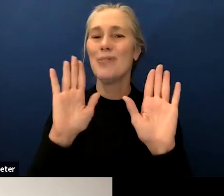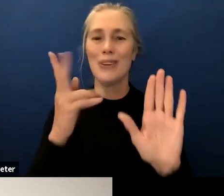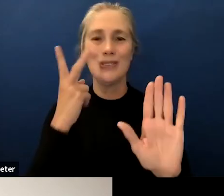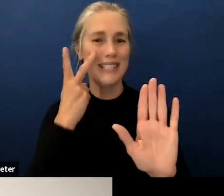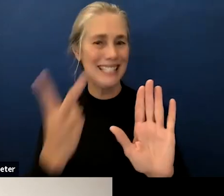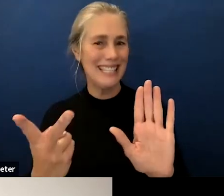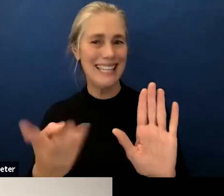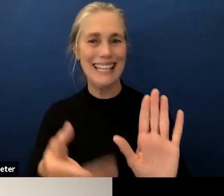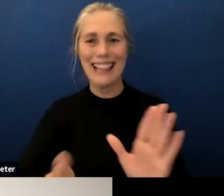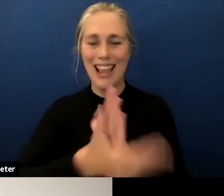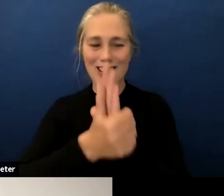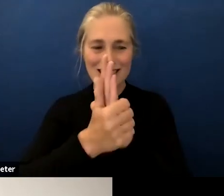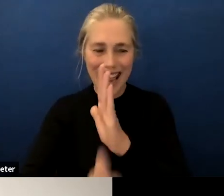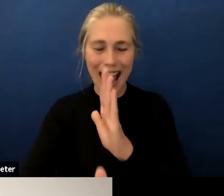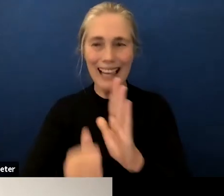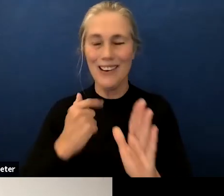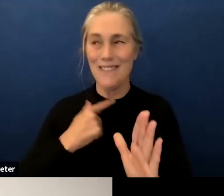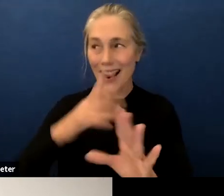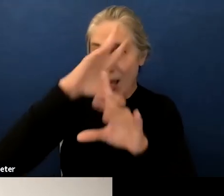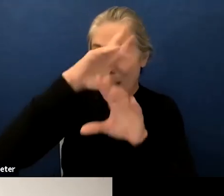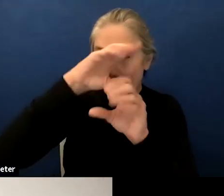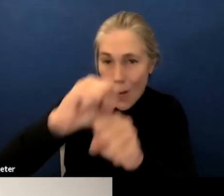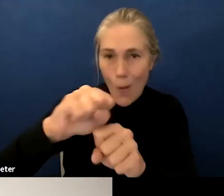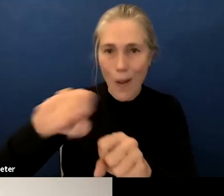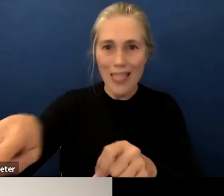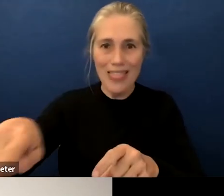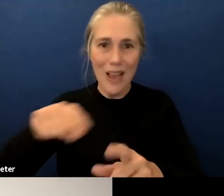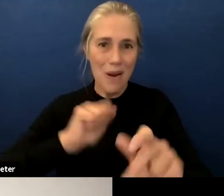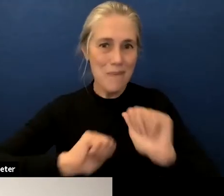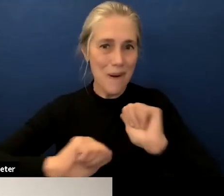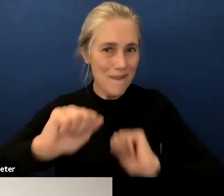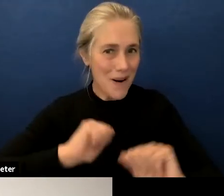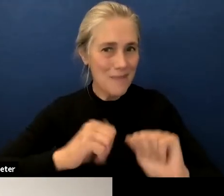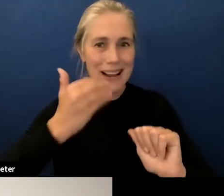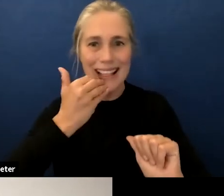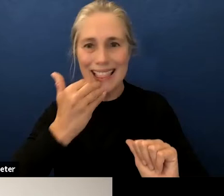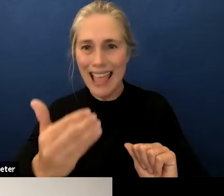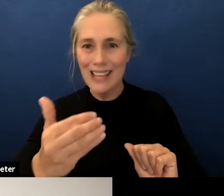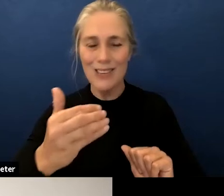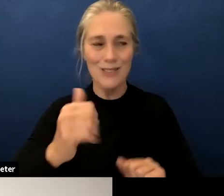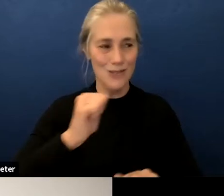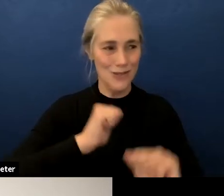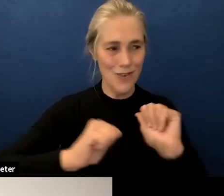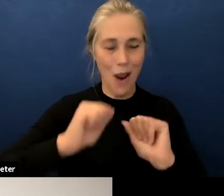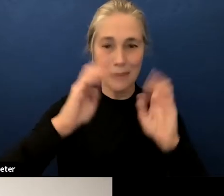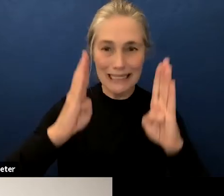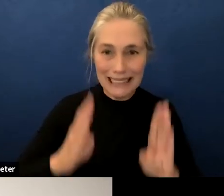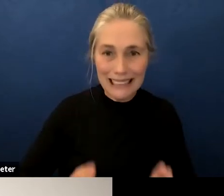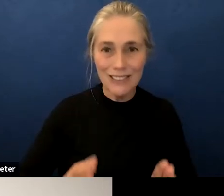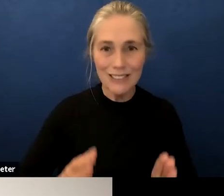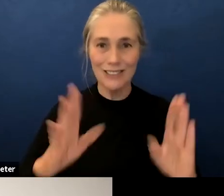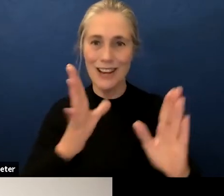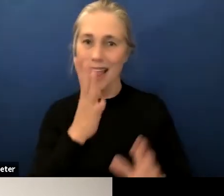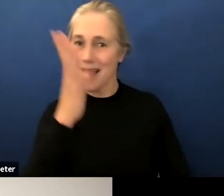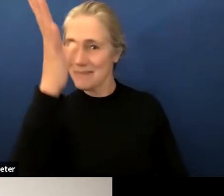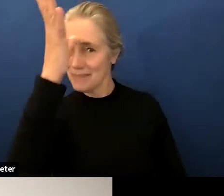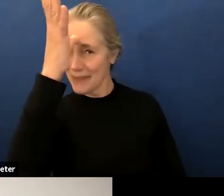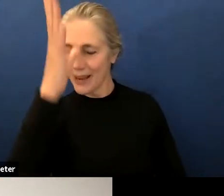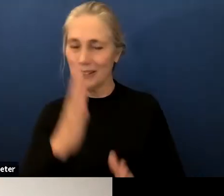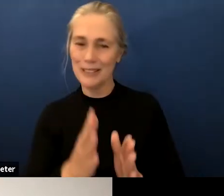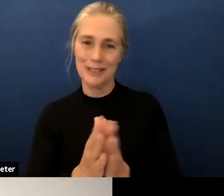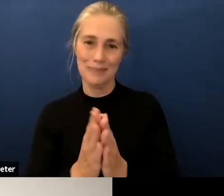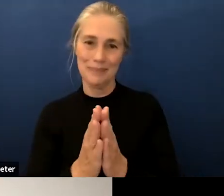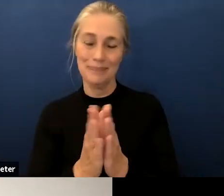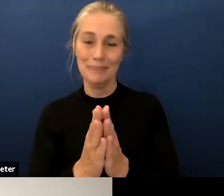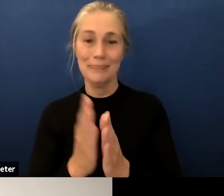with their performance thank you so much to them to the drama teachers and to the parents um this